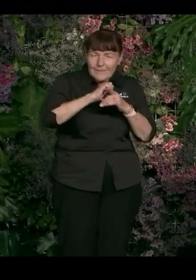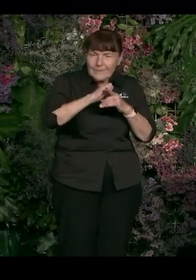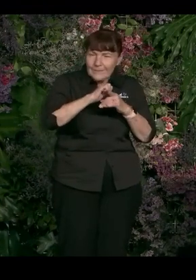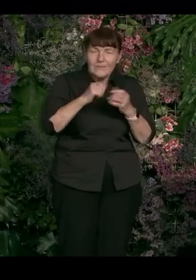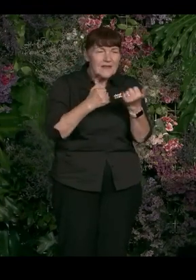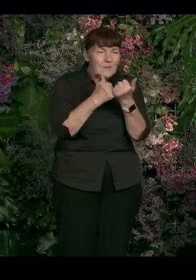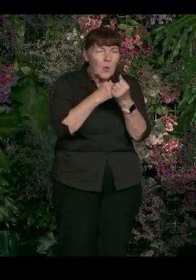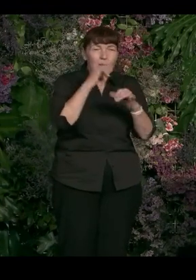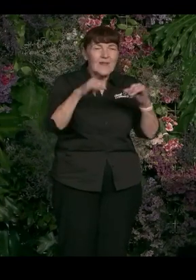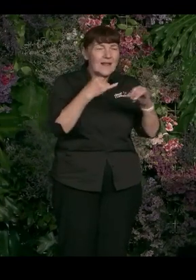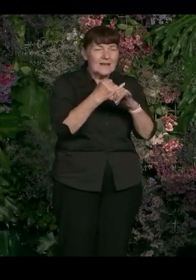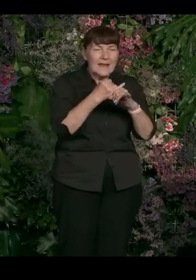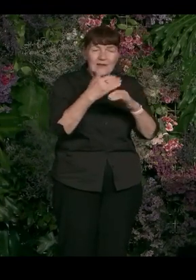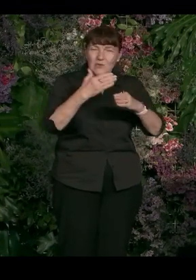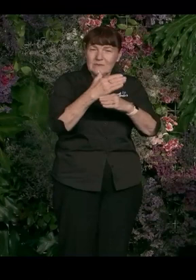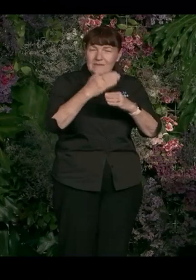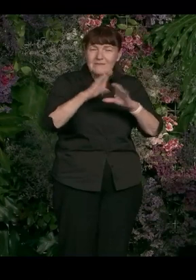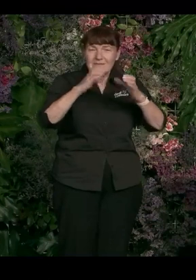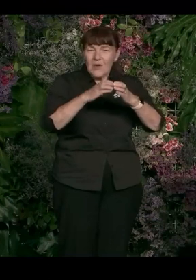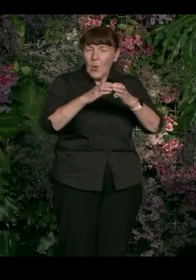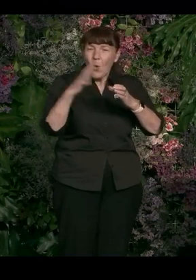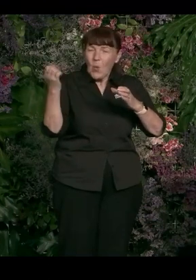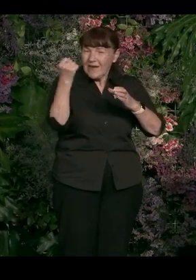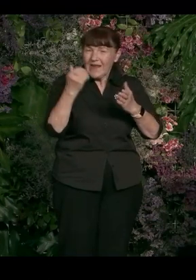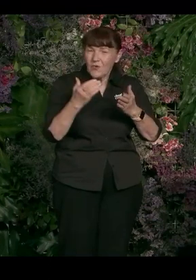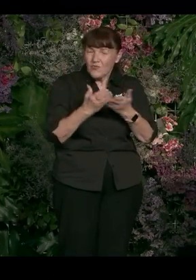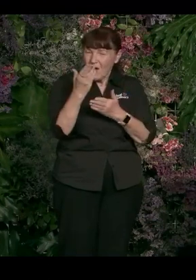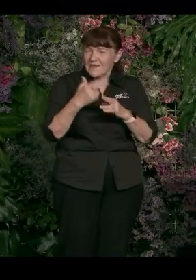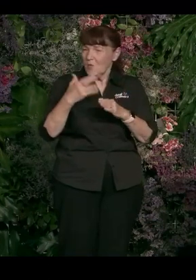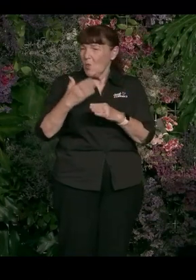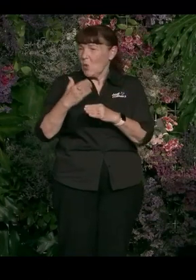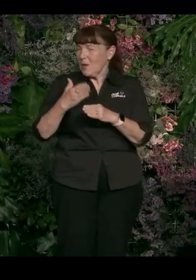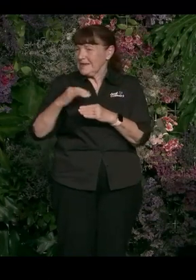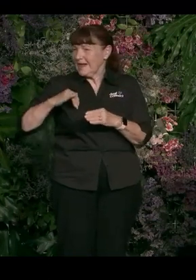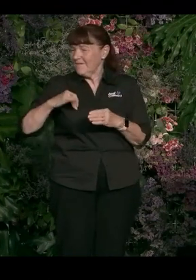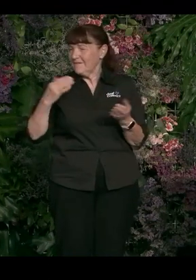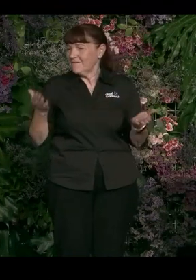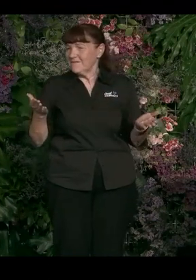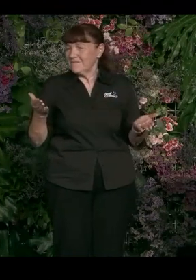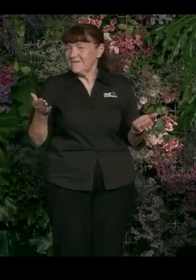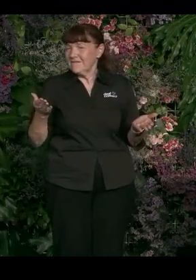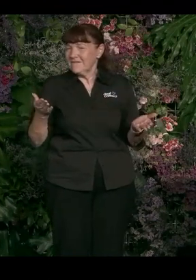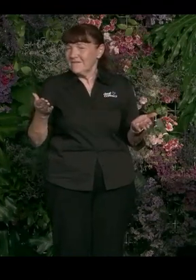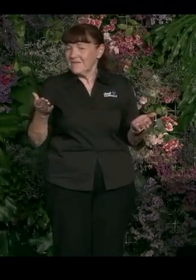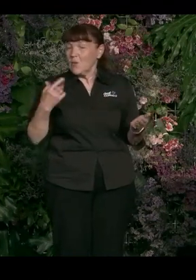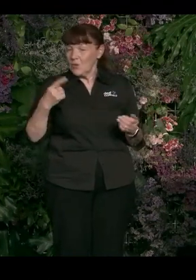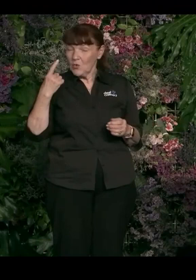body winning rights for workers. I mean, that's an extraordinary threat. And you think of the, you know, the